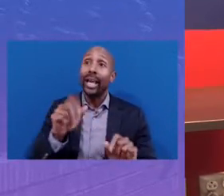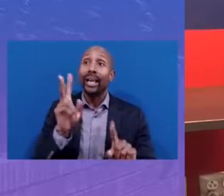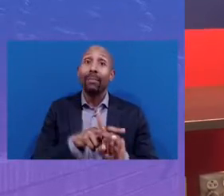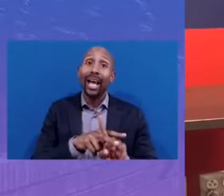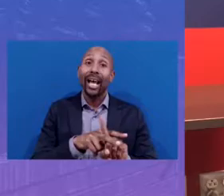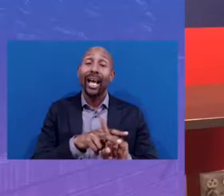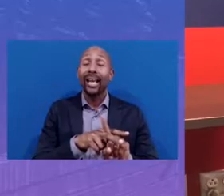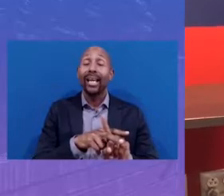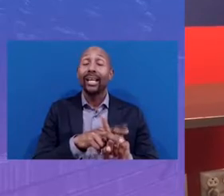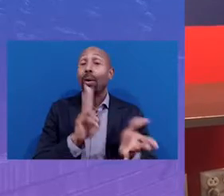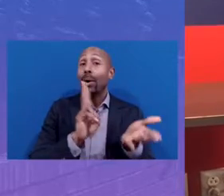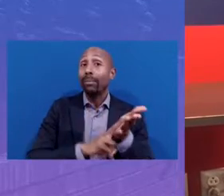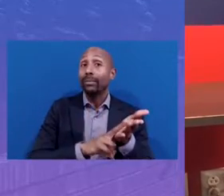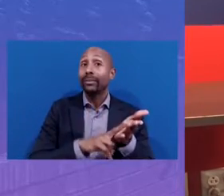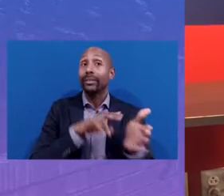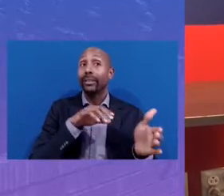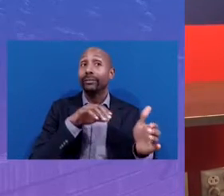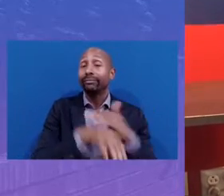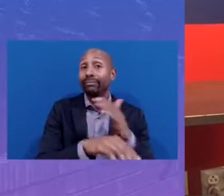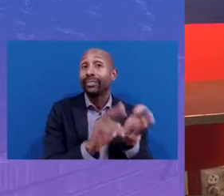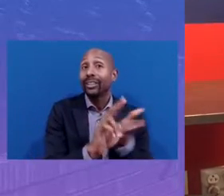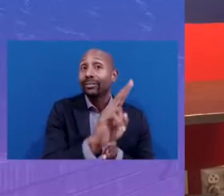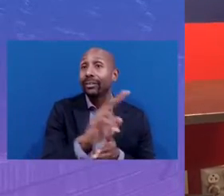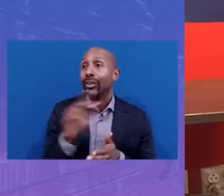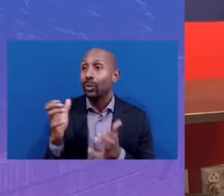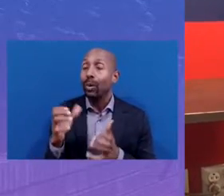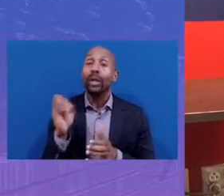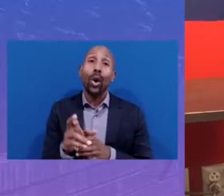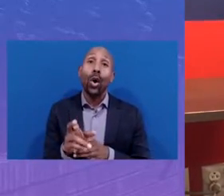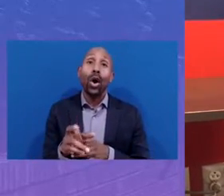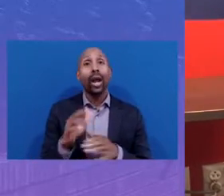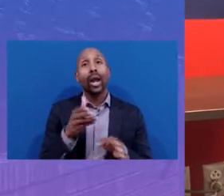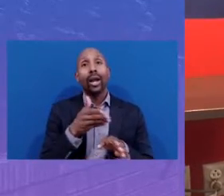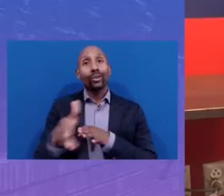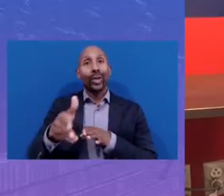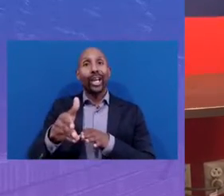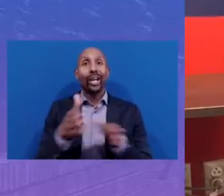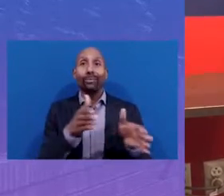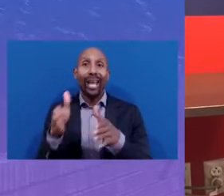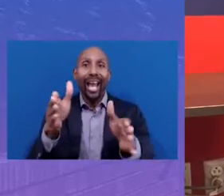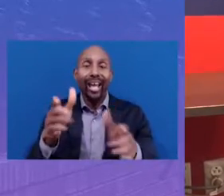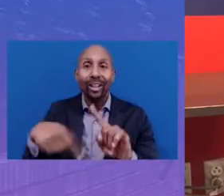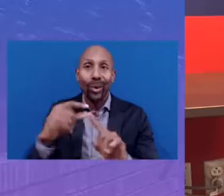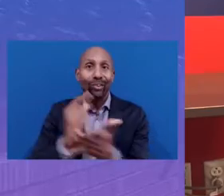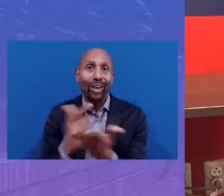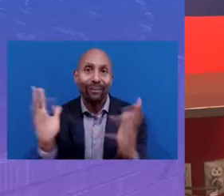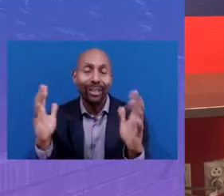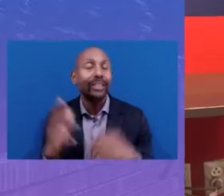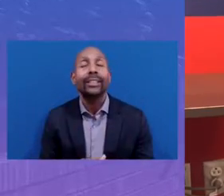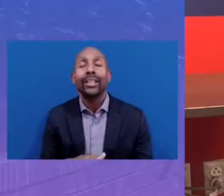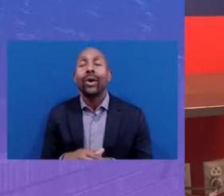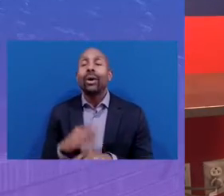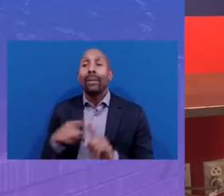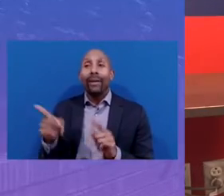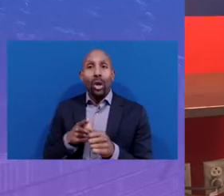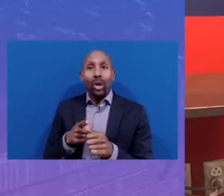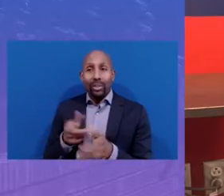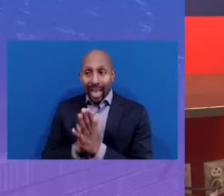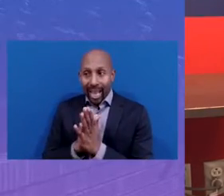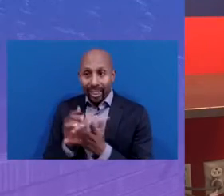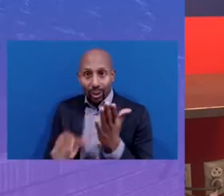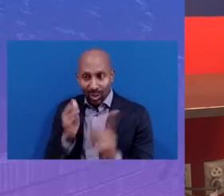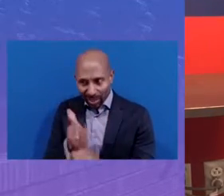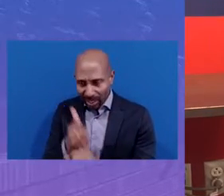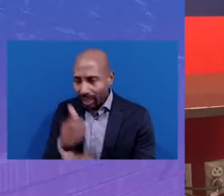university or finding a career path after. But I want to first talk to our students and figure out what success means to them, and then